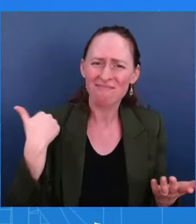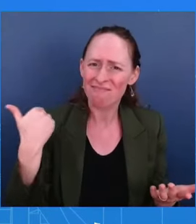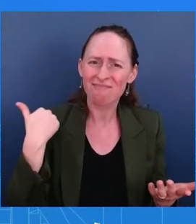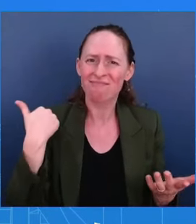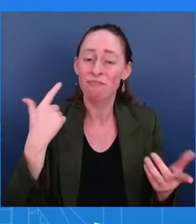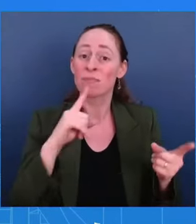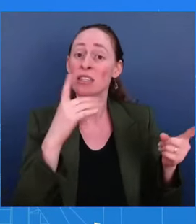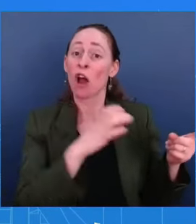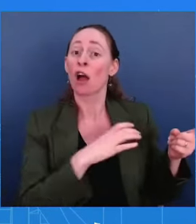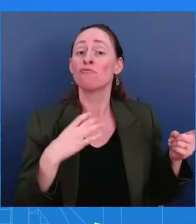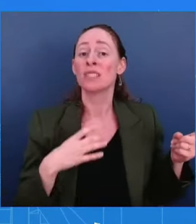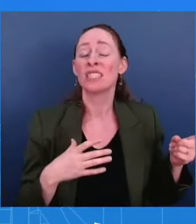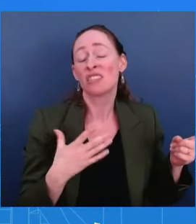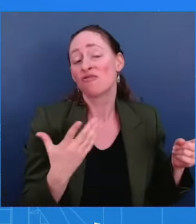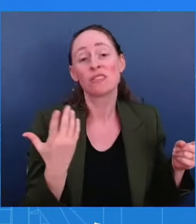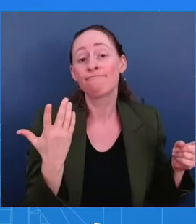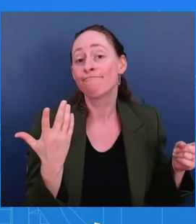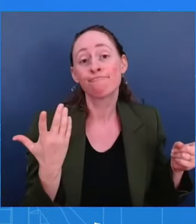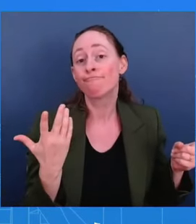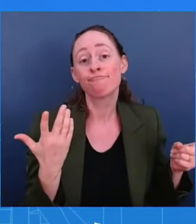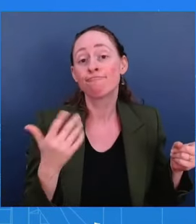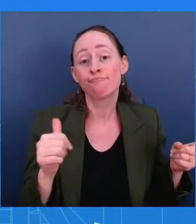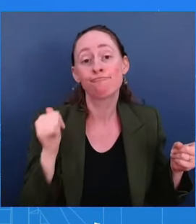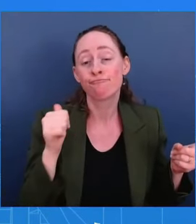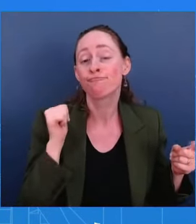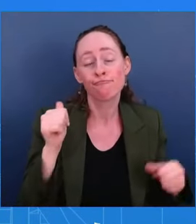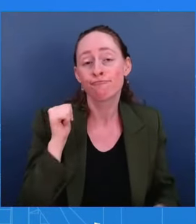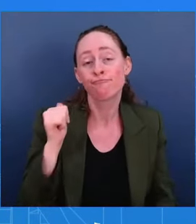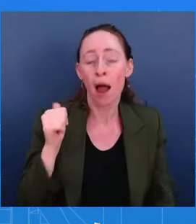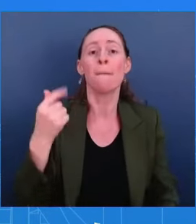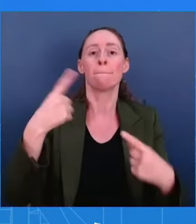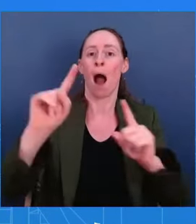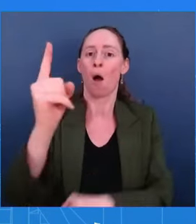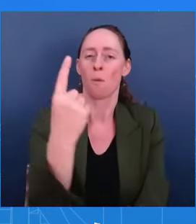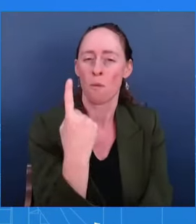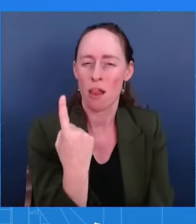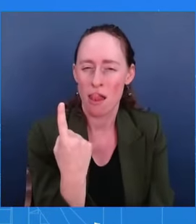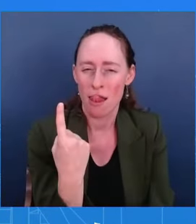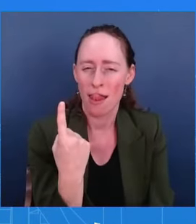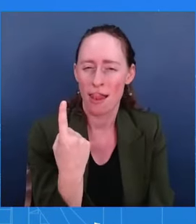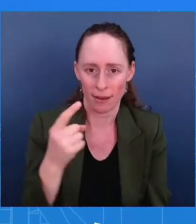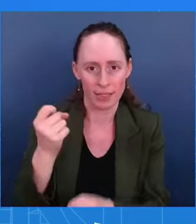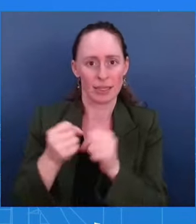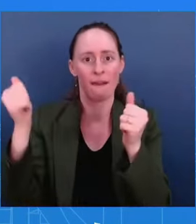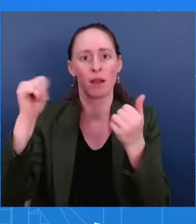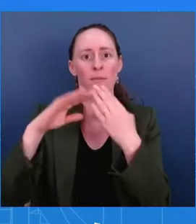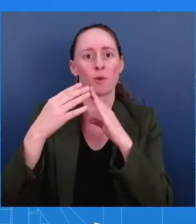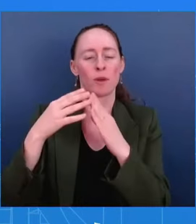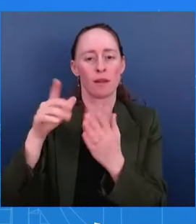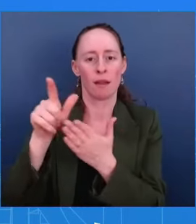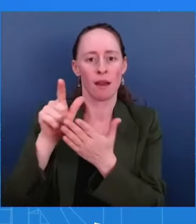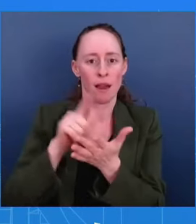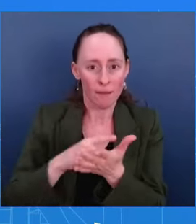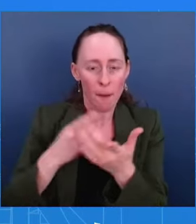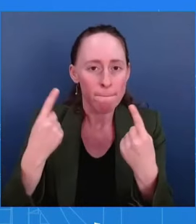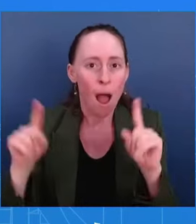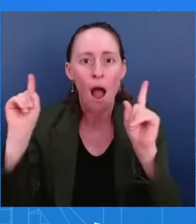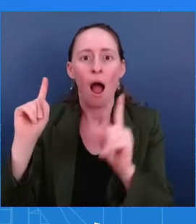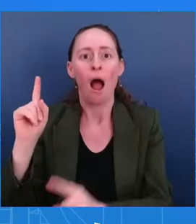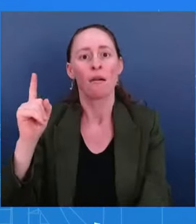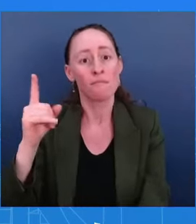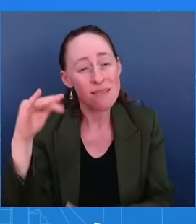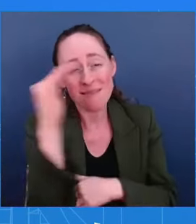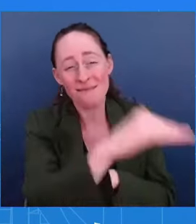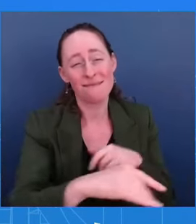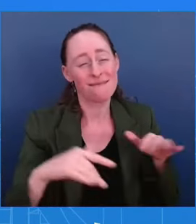Safer Communities Act done and he reached across the aisle to get that done. I think that shows to the American people that he took this very seriously